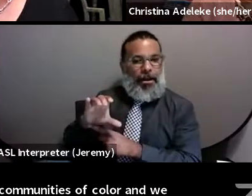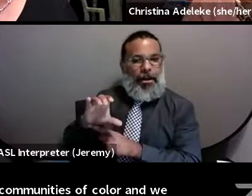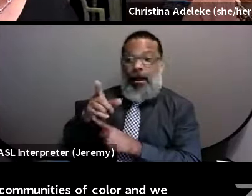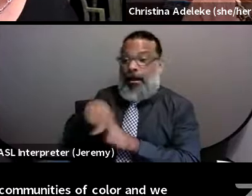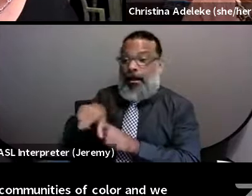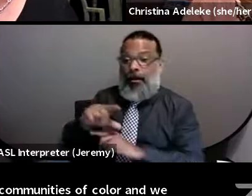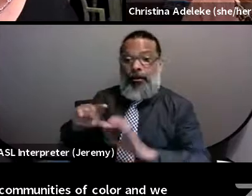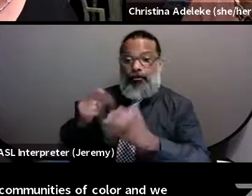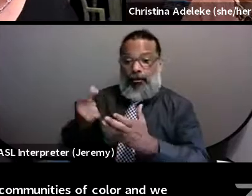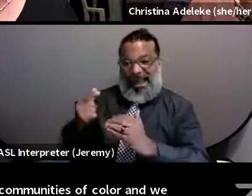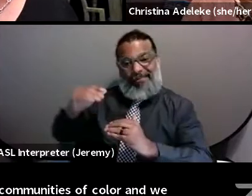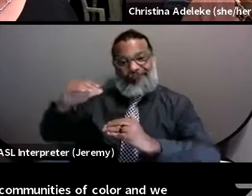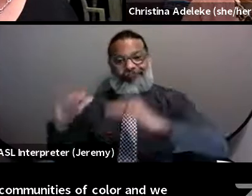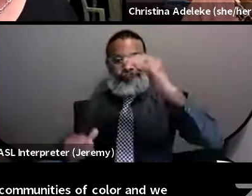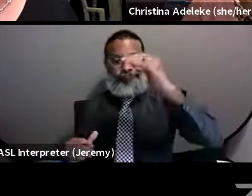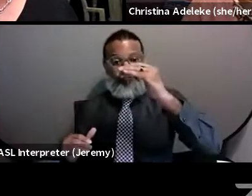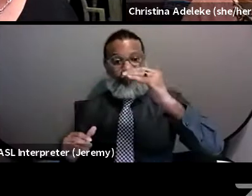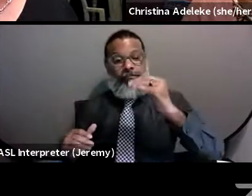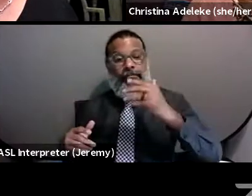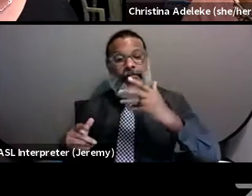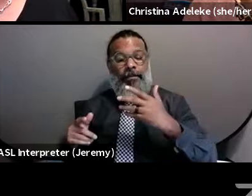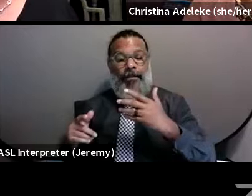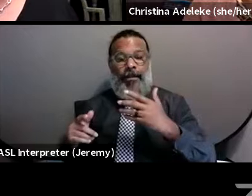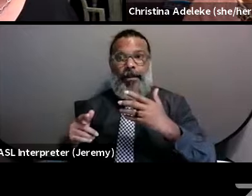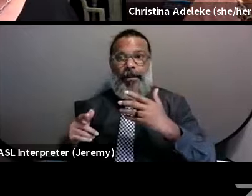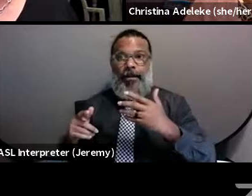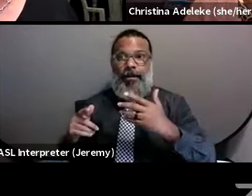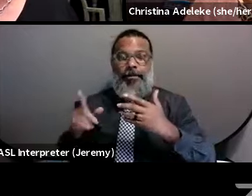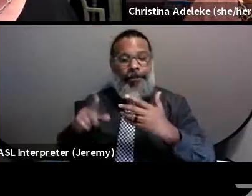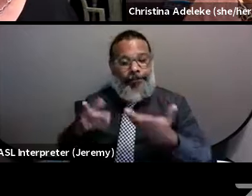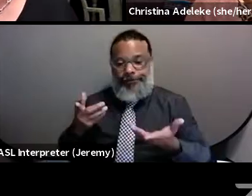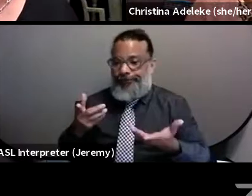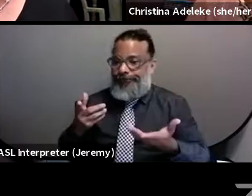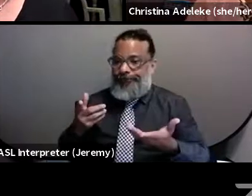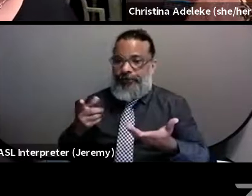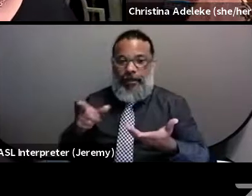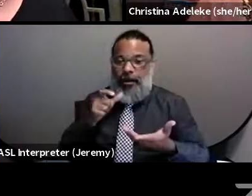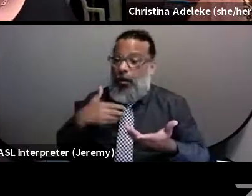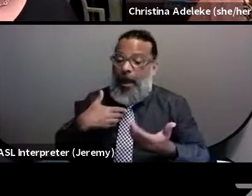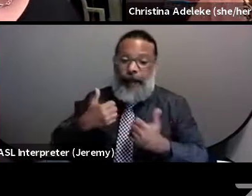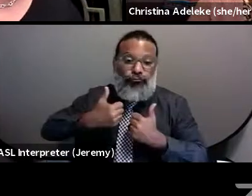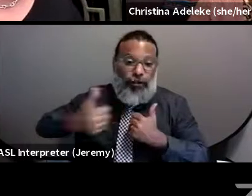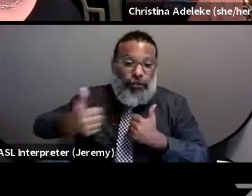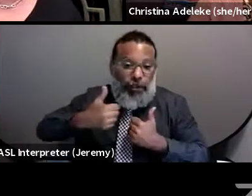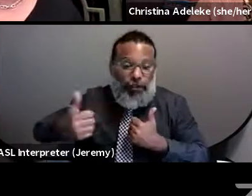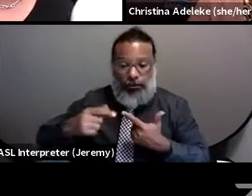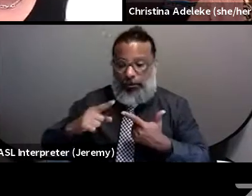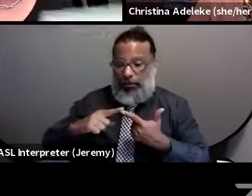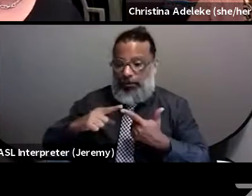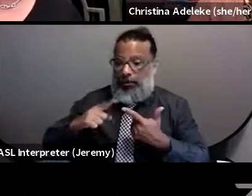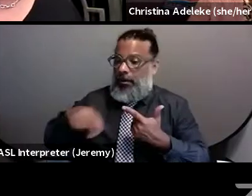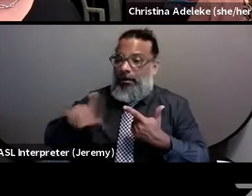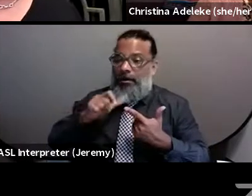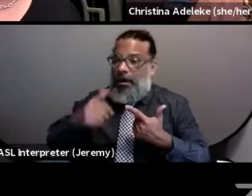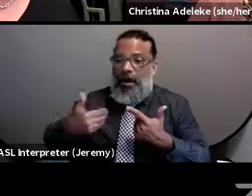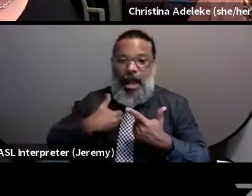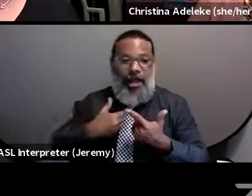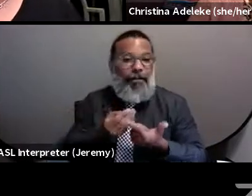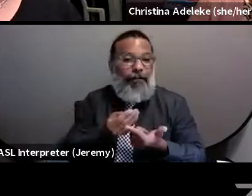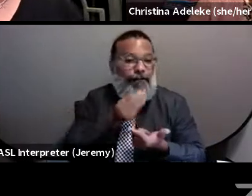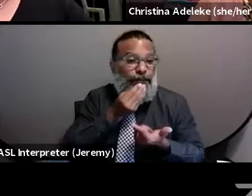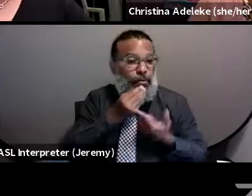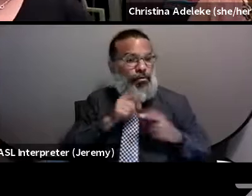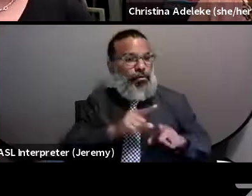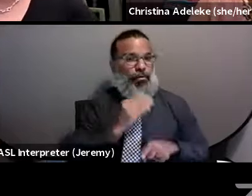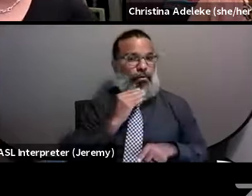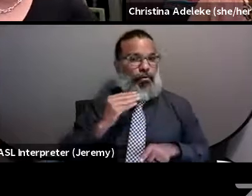go basically along with, you know, people not having transportation, or people not having food at the table. Or, you know, if